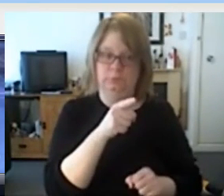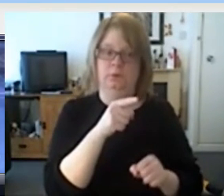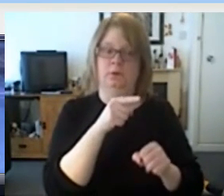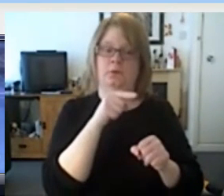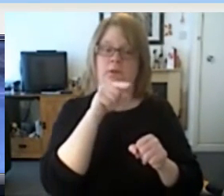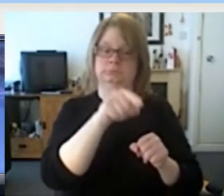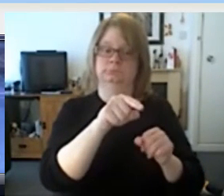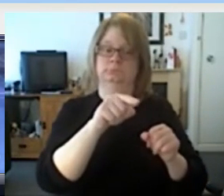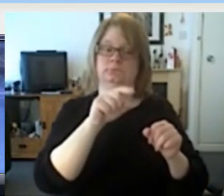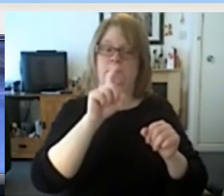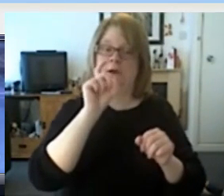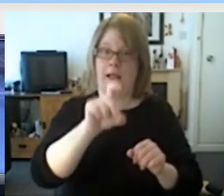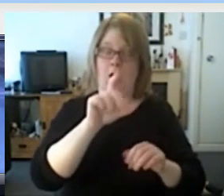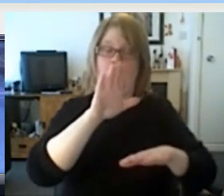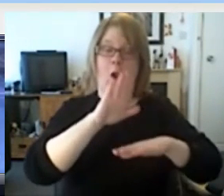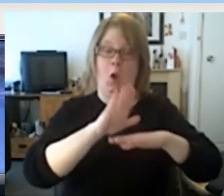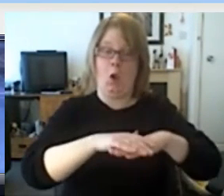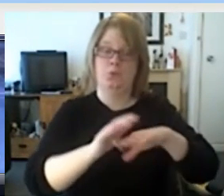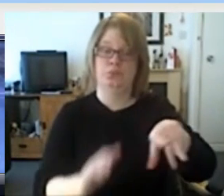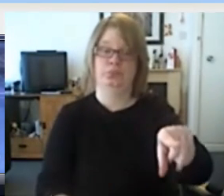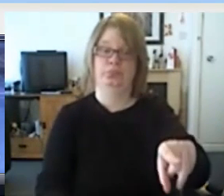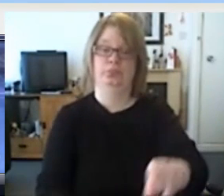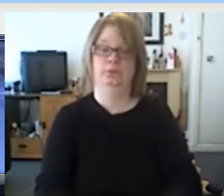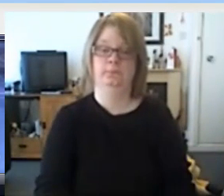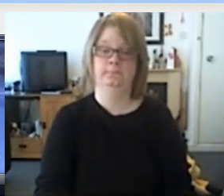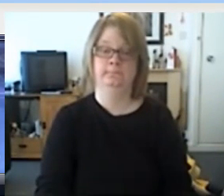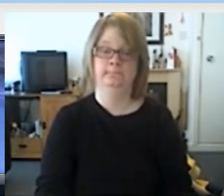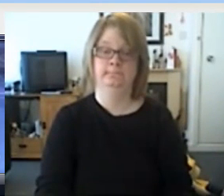Oh, oh.